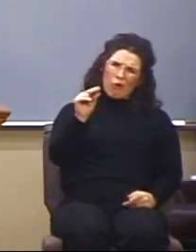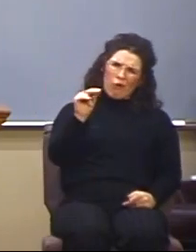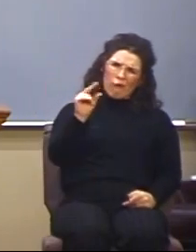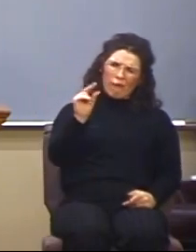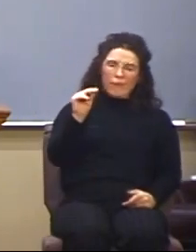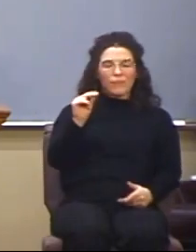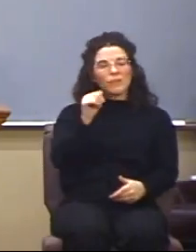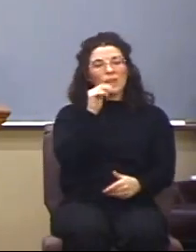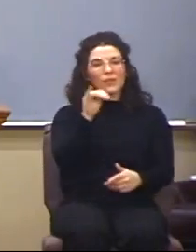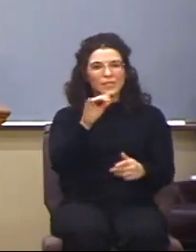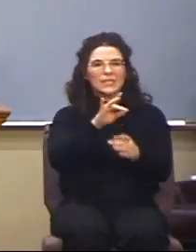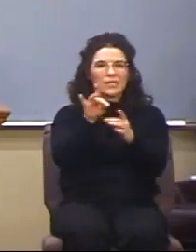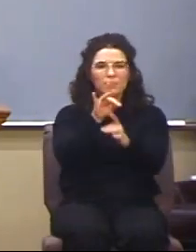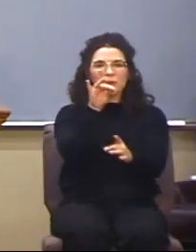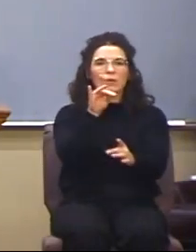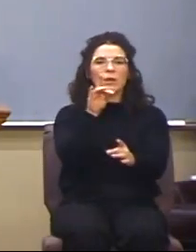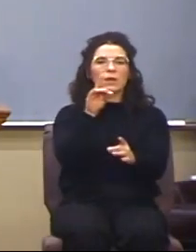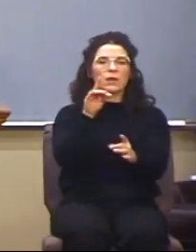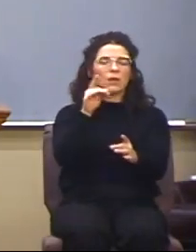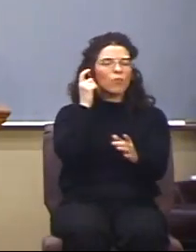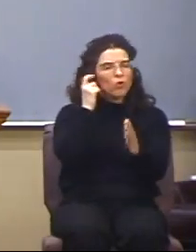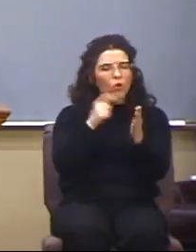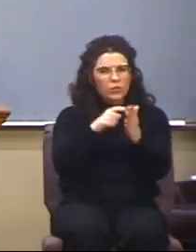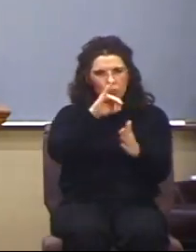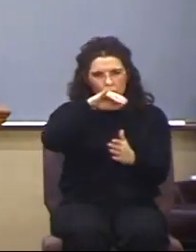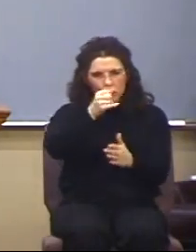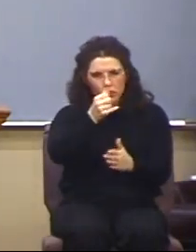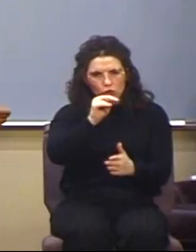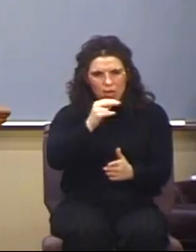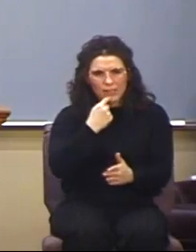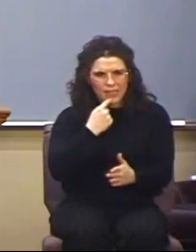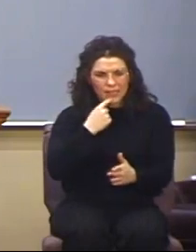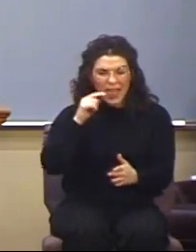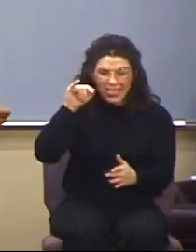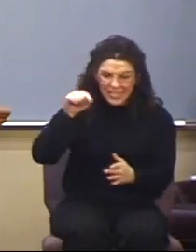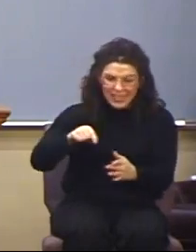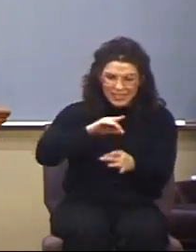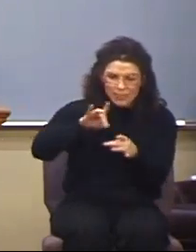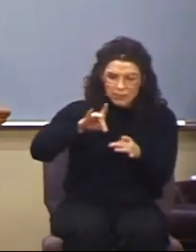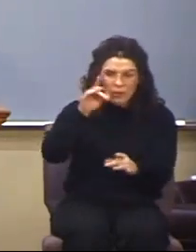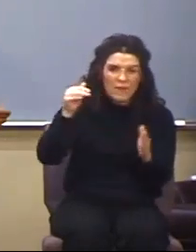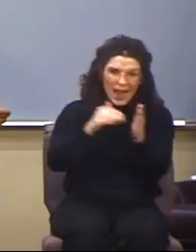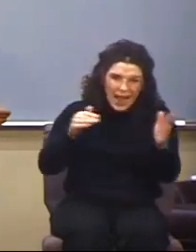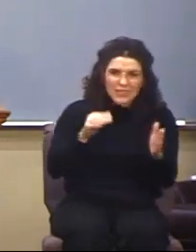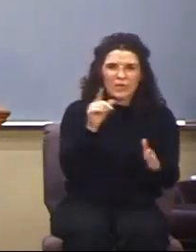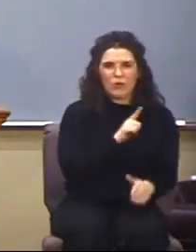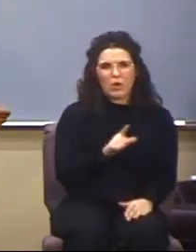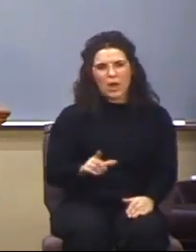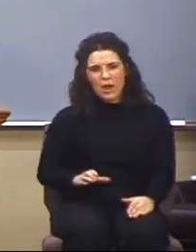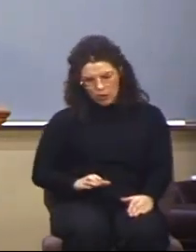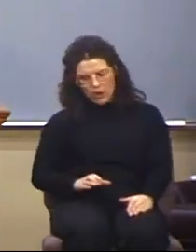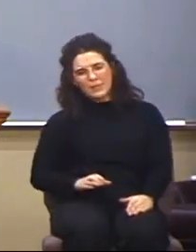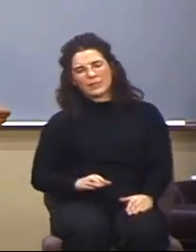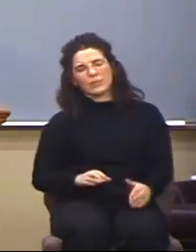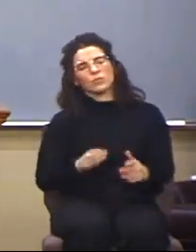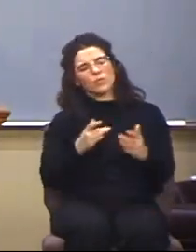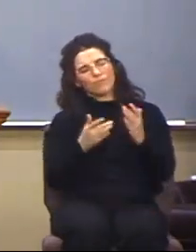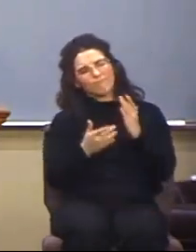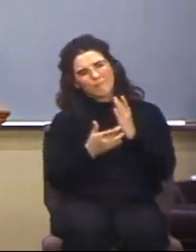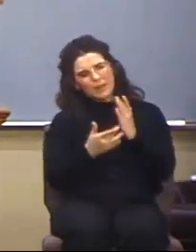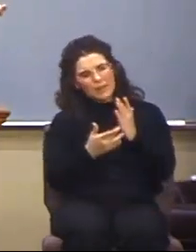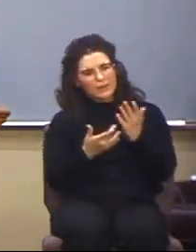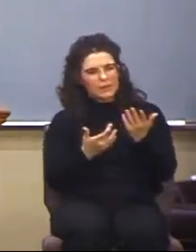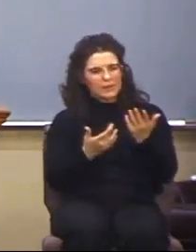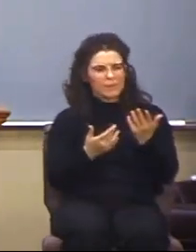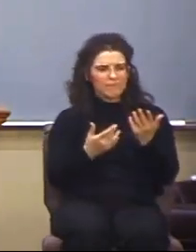of Antichrist. Technically, we, out of convenience, use the term Antichrist to refer